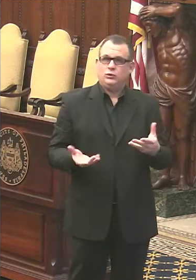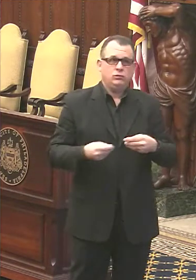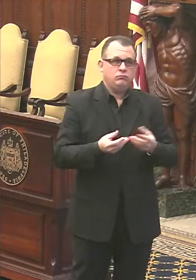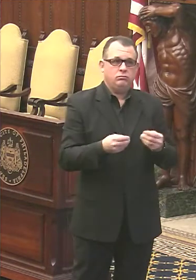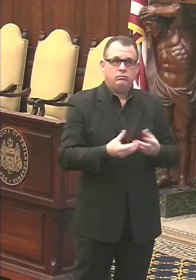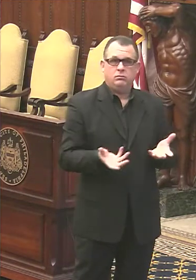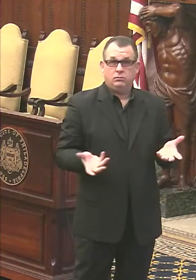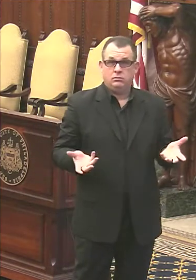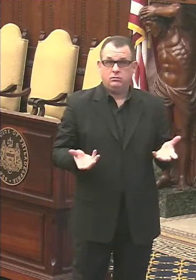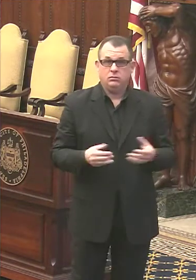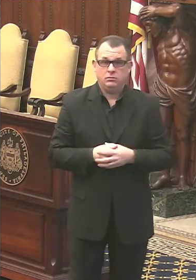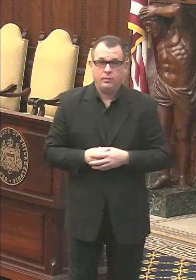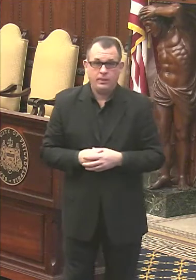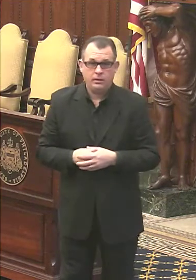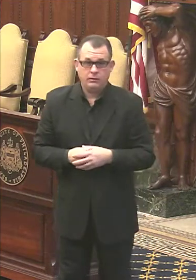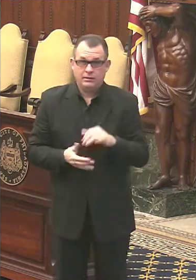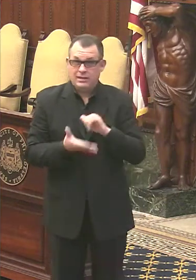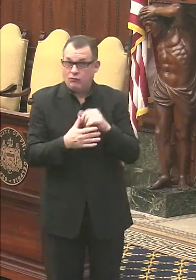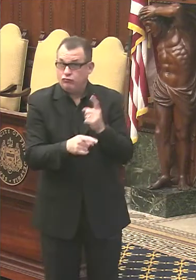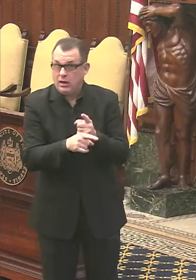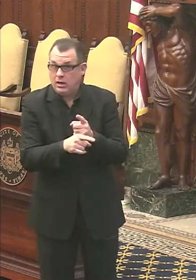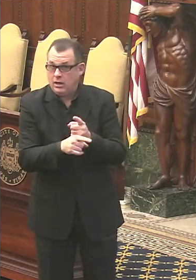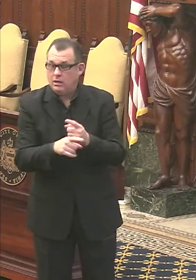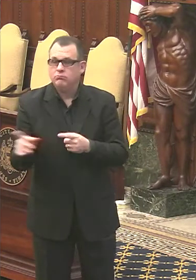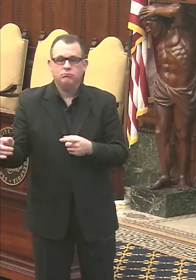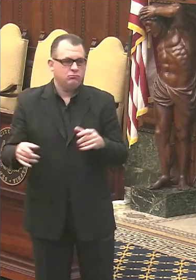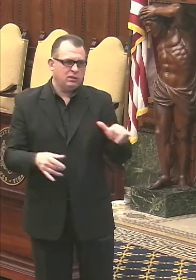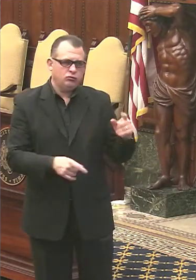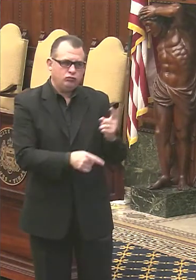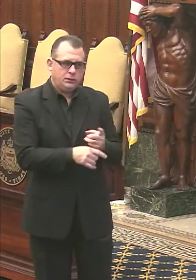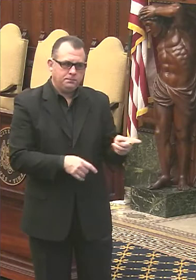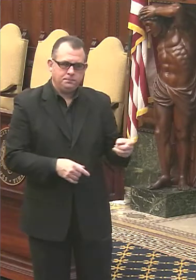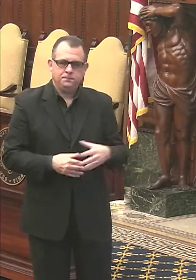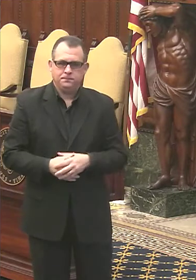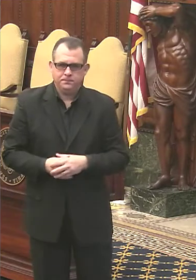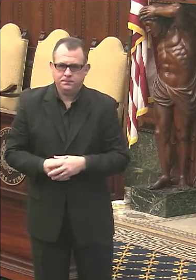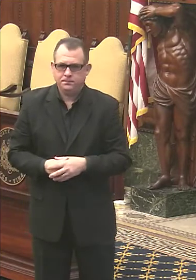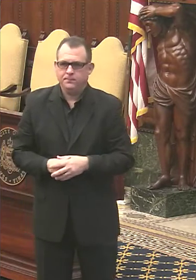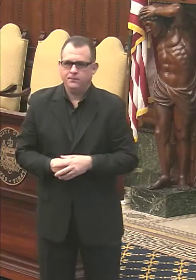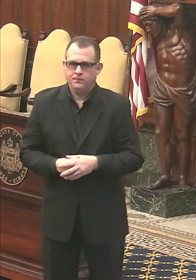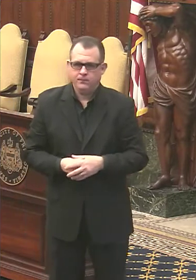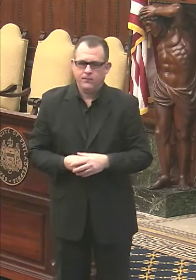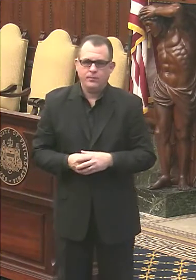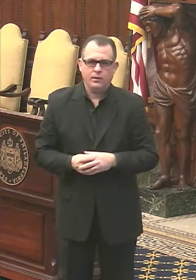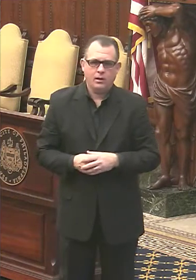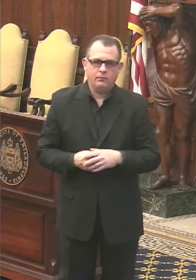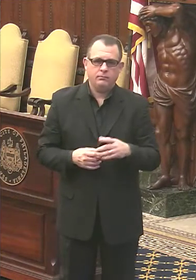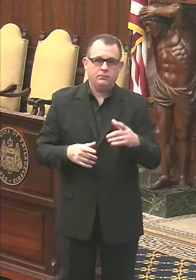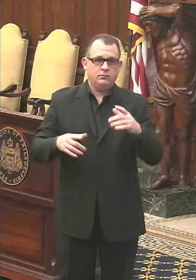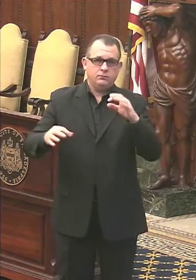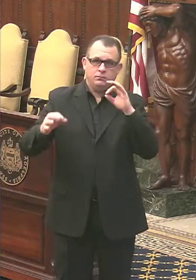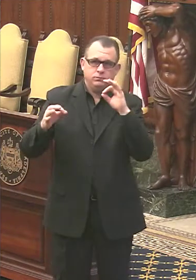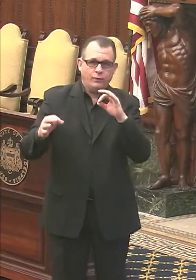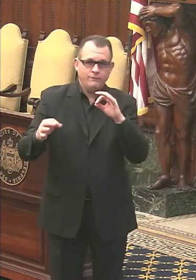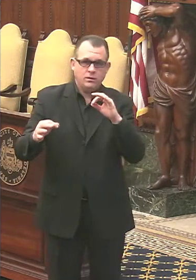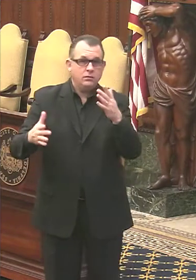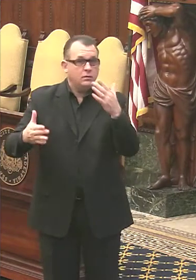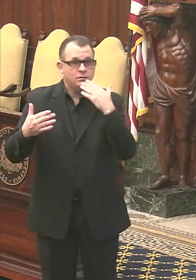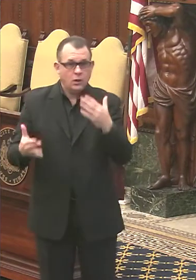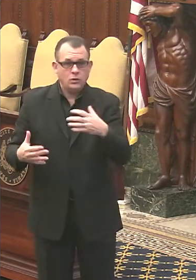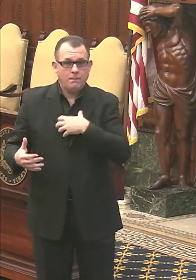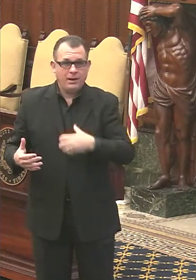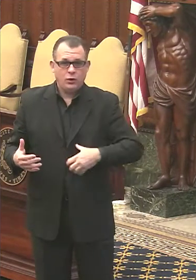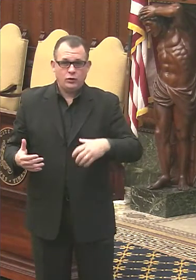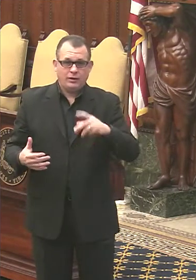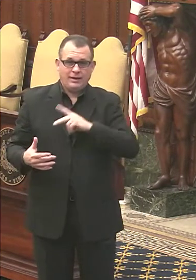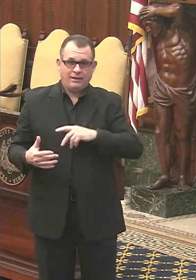That correct? That is correct. Thanks. Uh, that's a perfect segue. Um, thank, thank you, Mayor Kenny for my